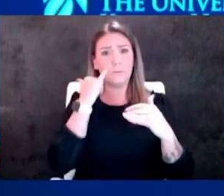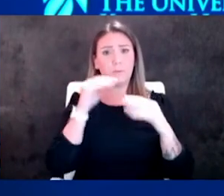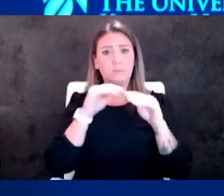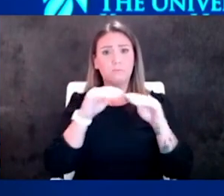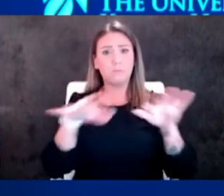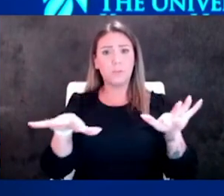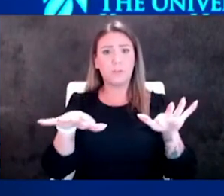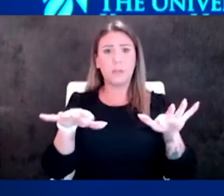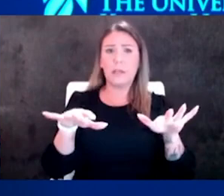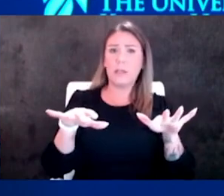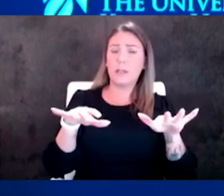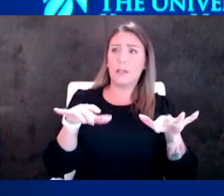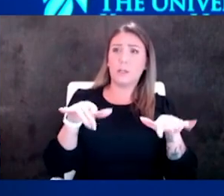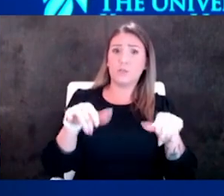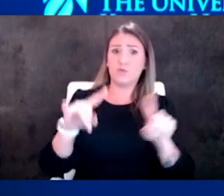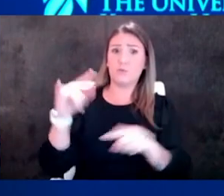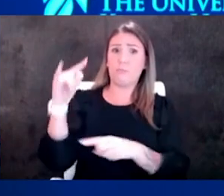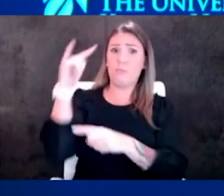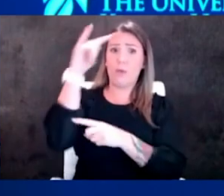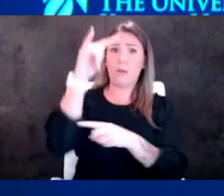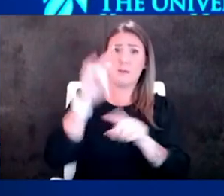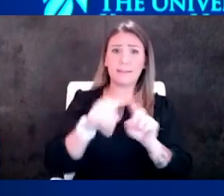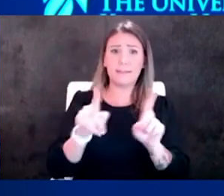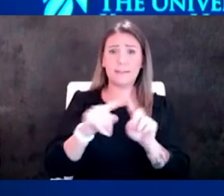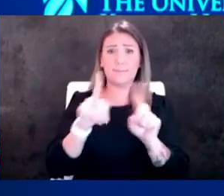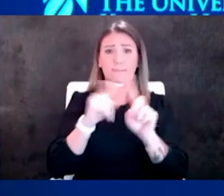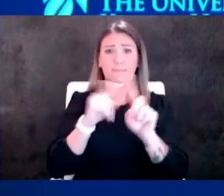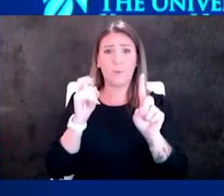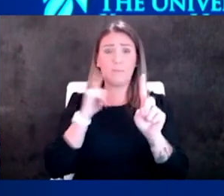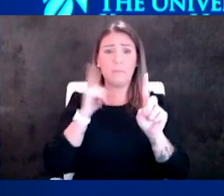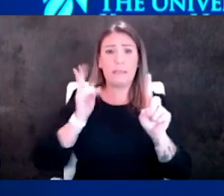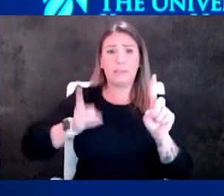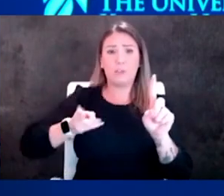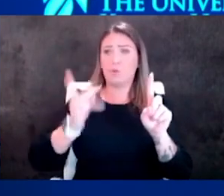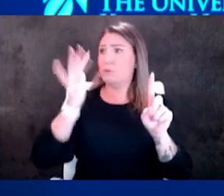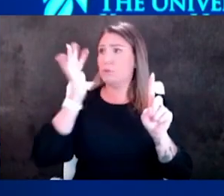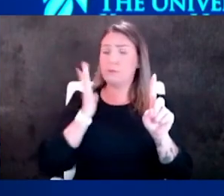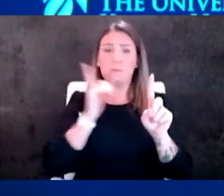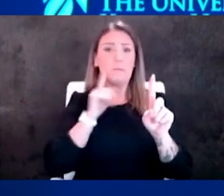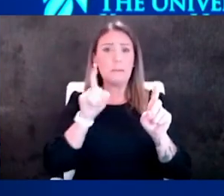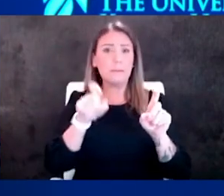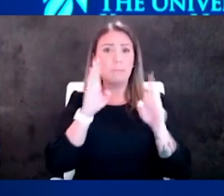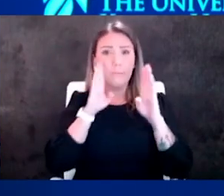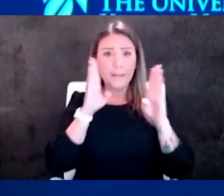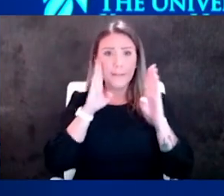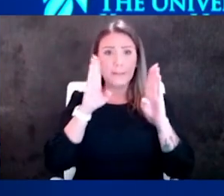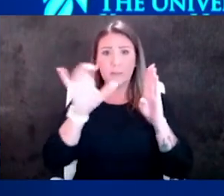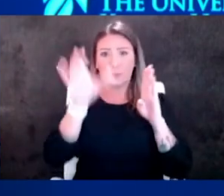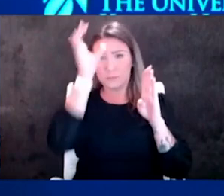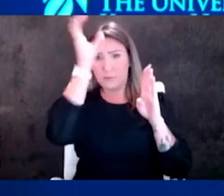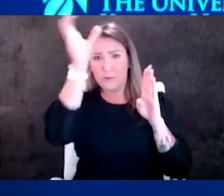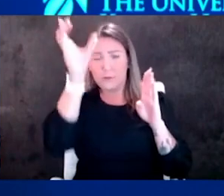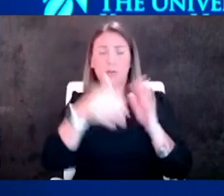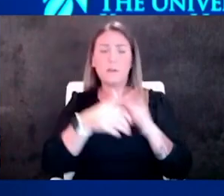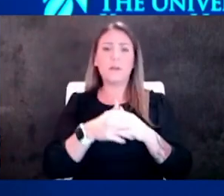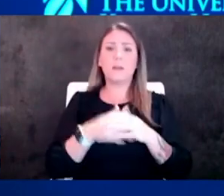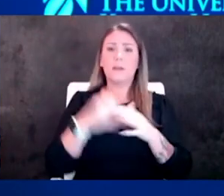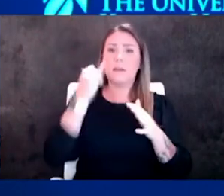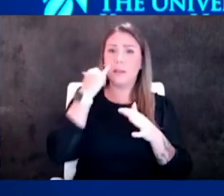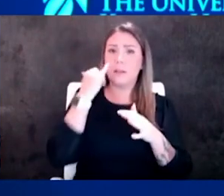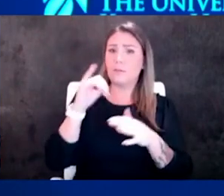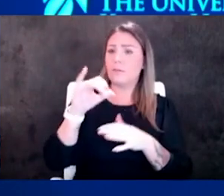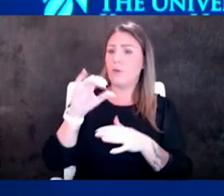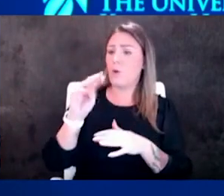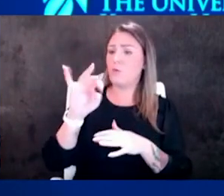airplanes that's different than what we thought historically so we're going pay a lot of attention to that concept about whether or not Omicron is spreading in planes